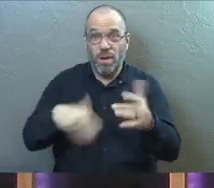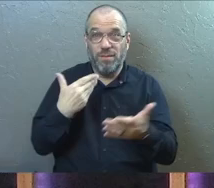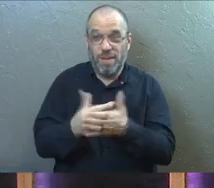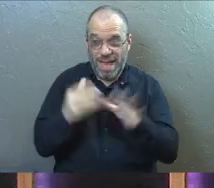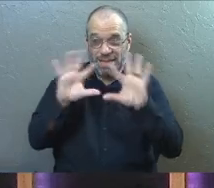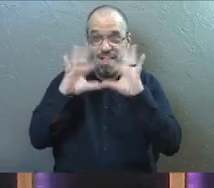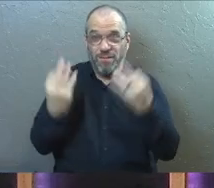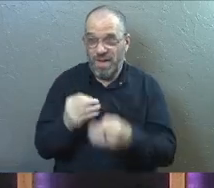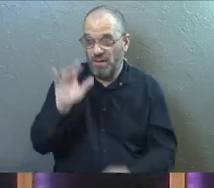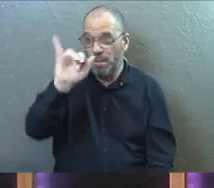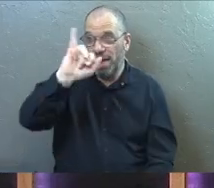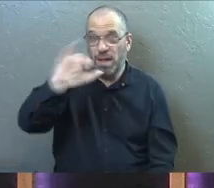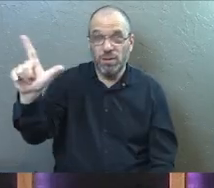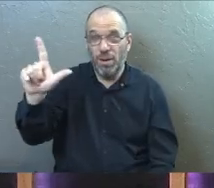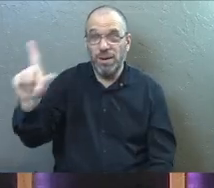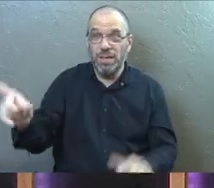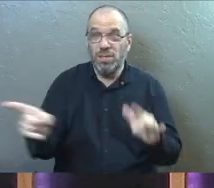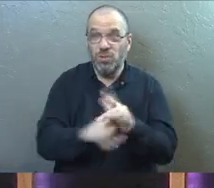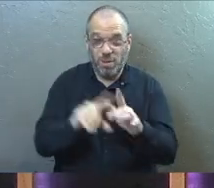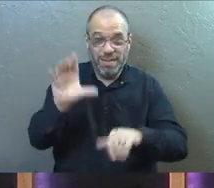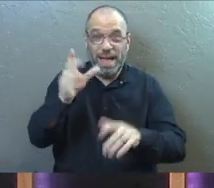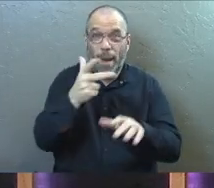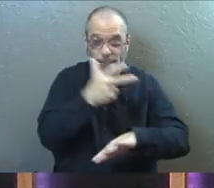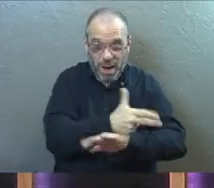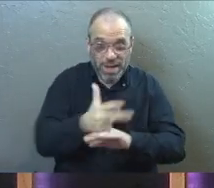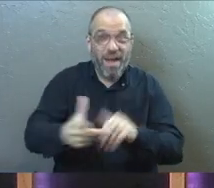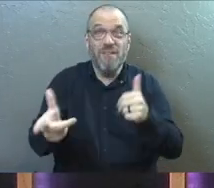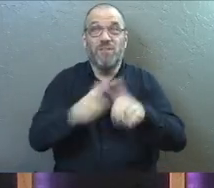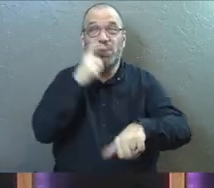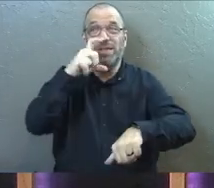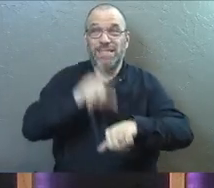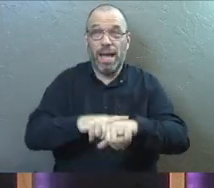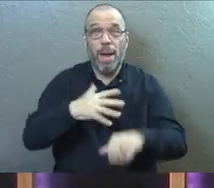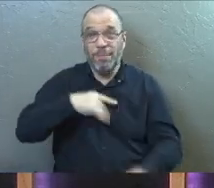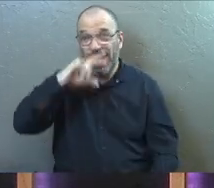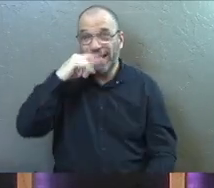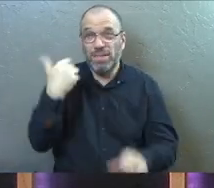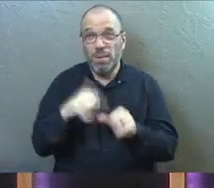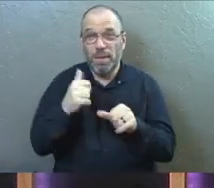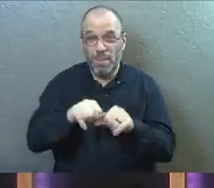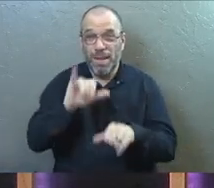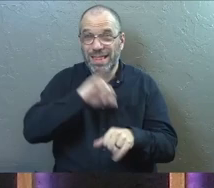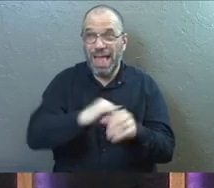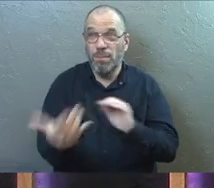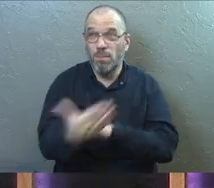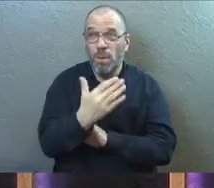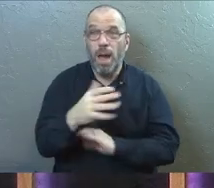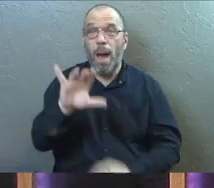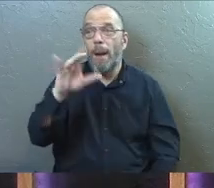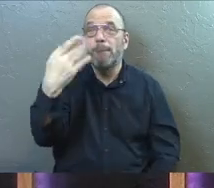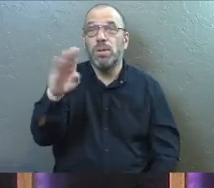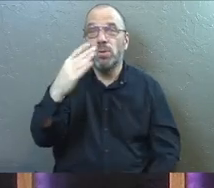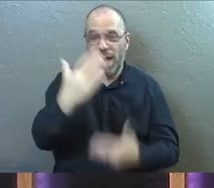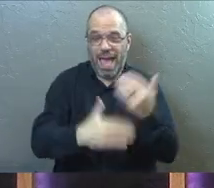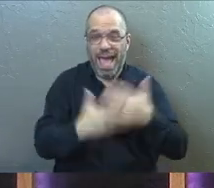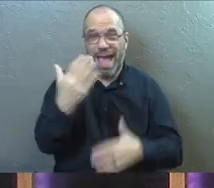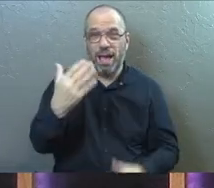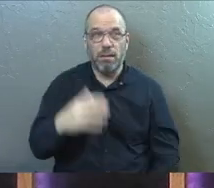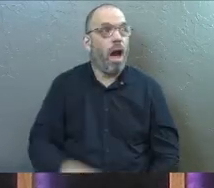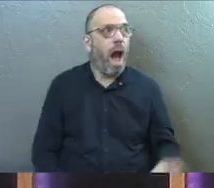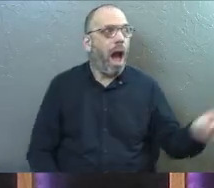came here as a family from Illinois and we came up into the parking lot for the very first time. You know what my kids remember about that morning? It's the blue hand guys.